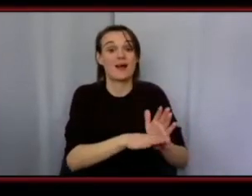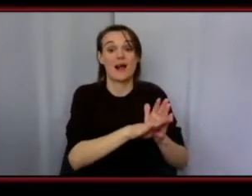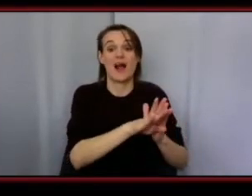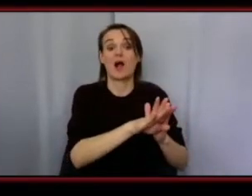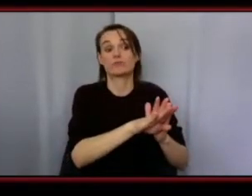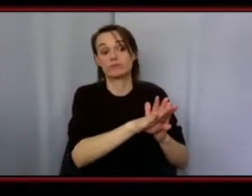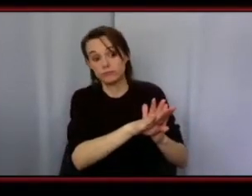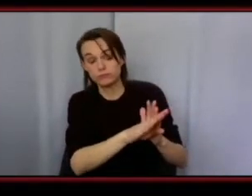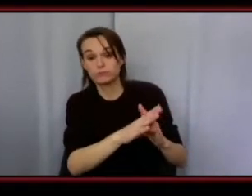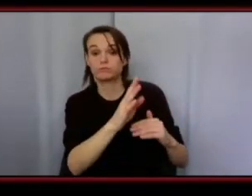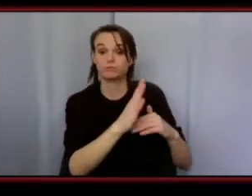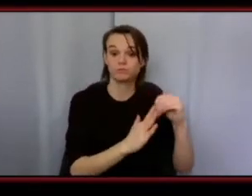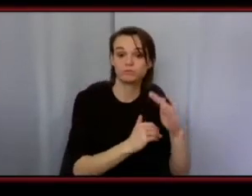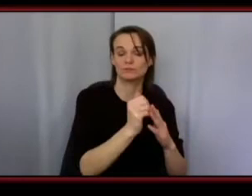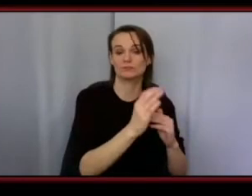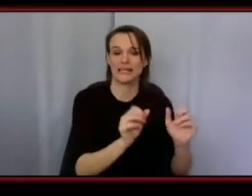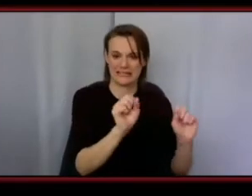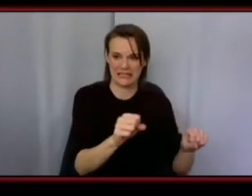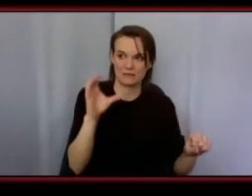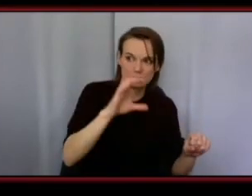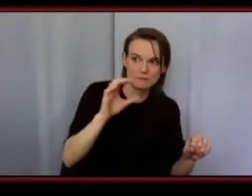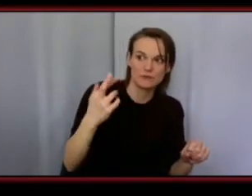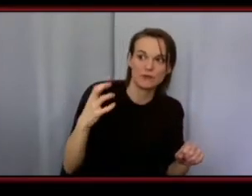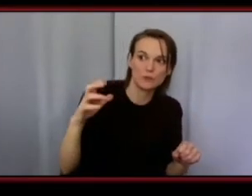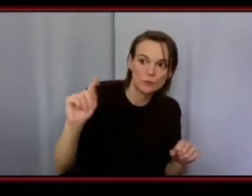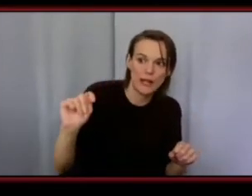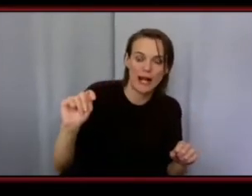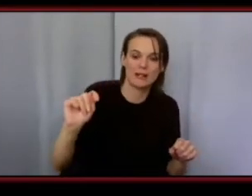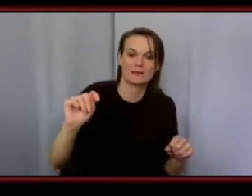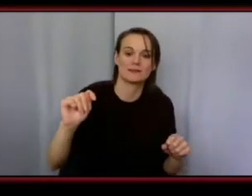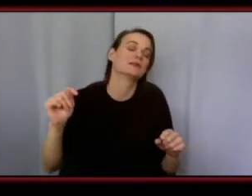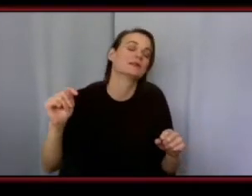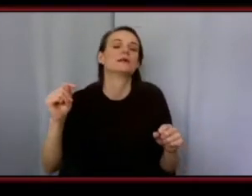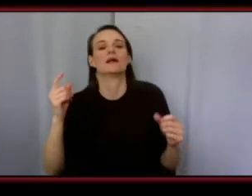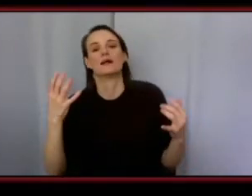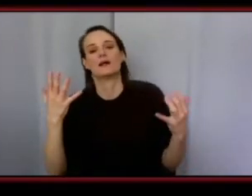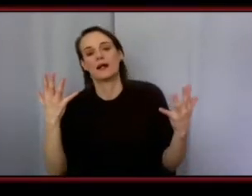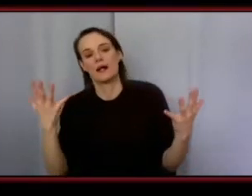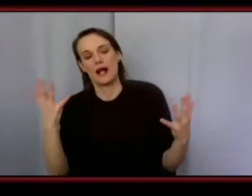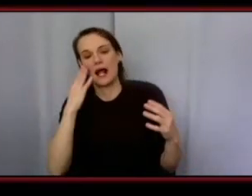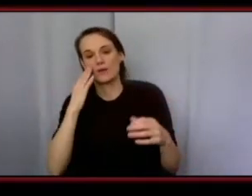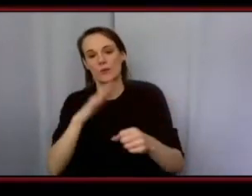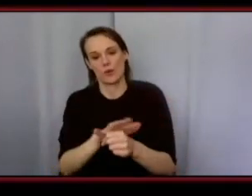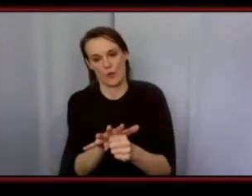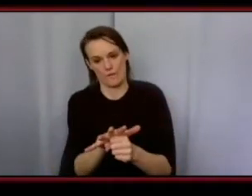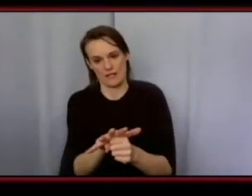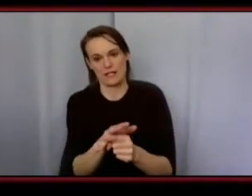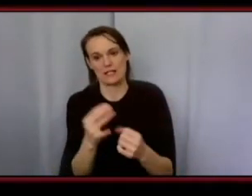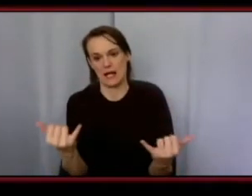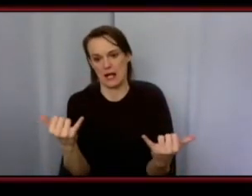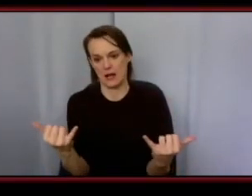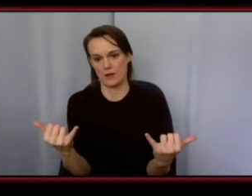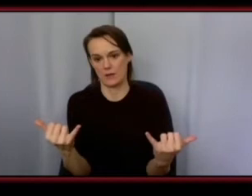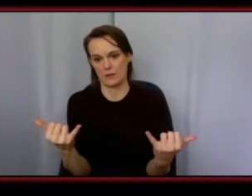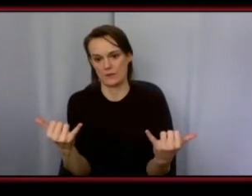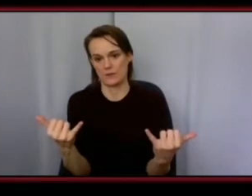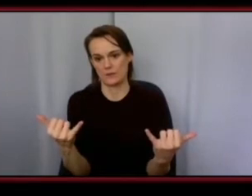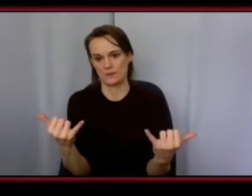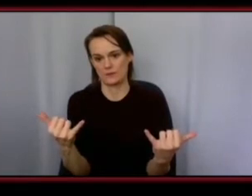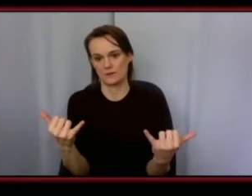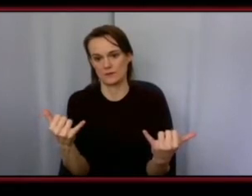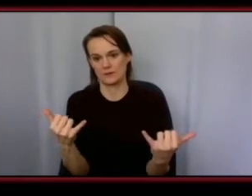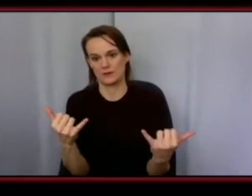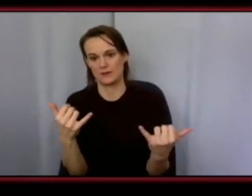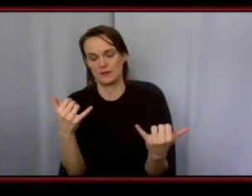and different things out there because they are out there um covet is really the government is really uh investing in